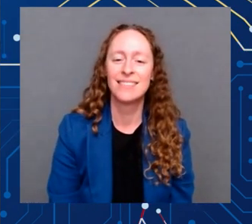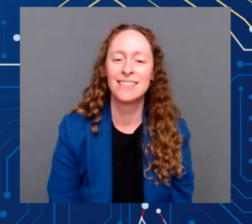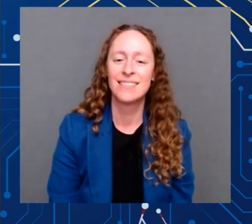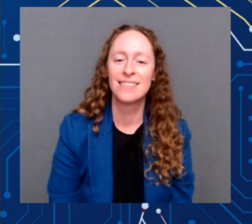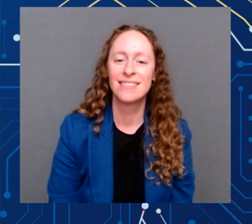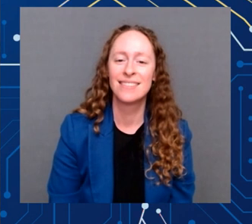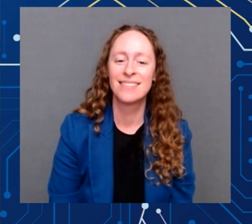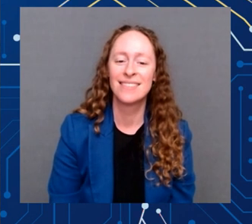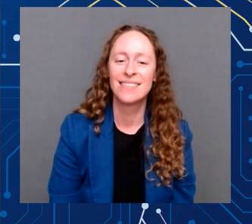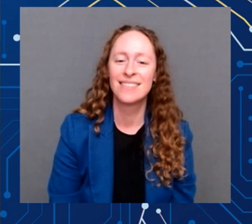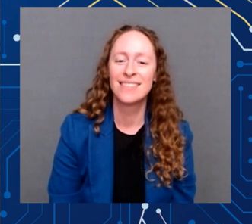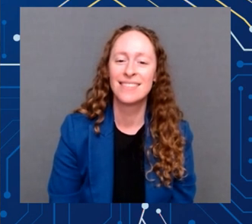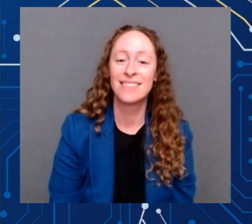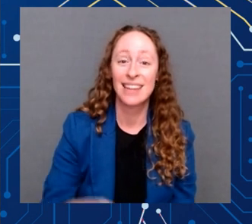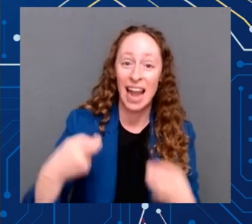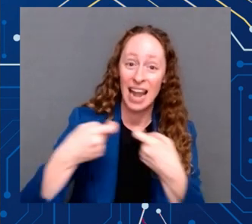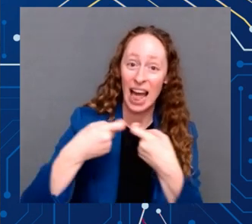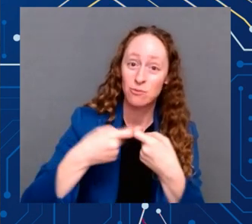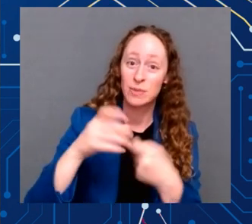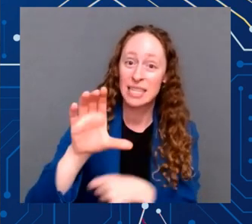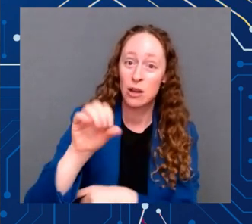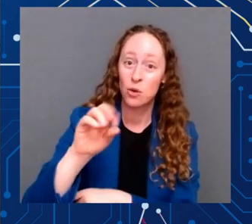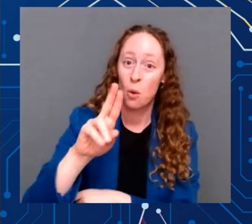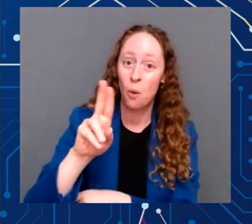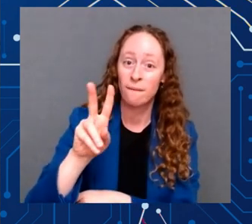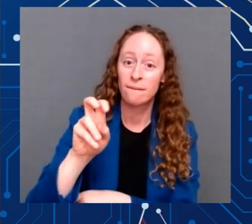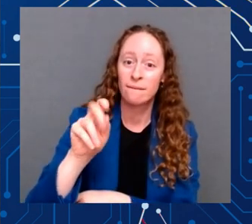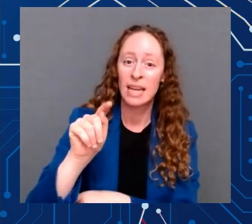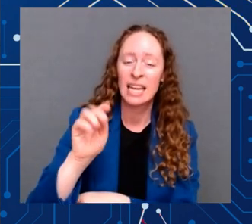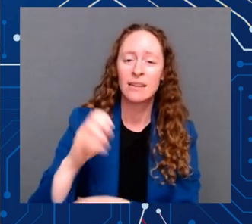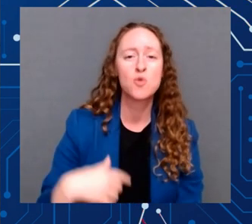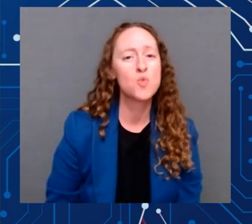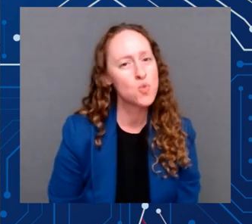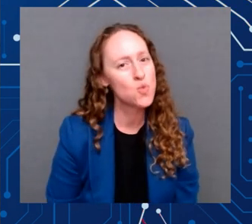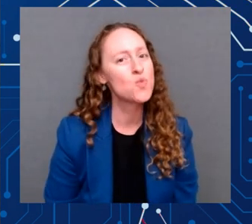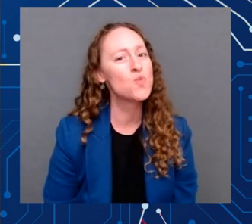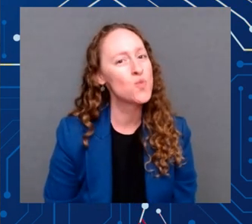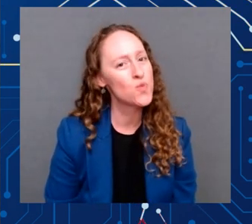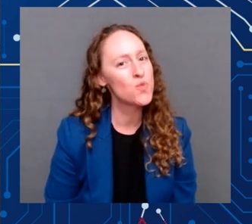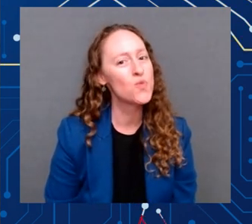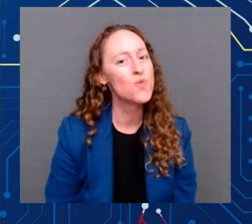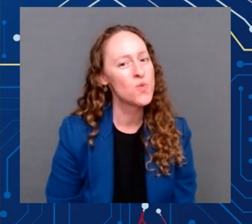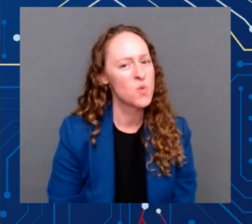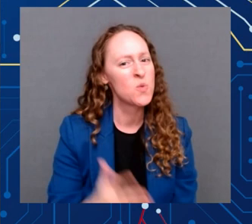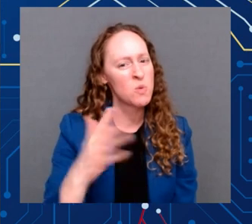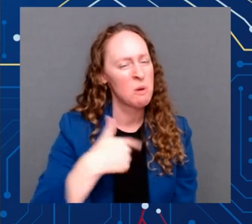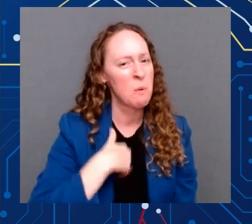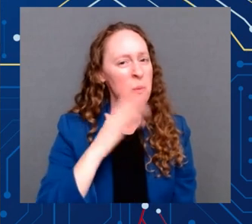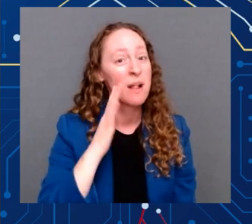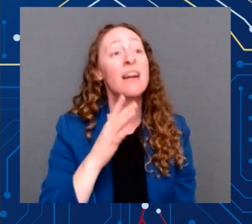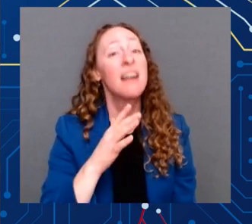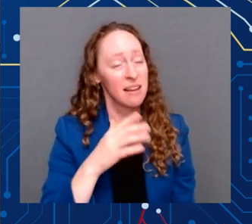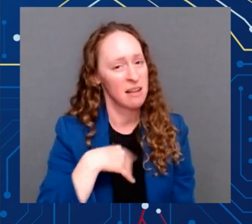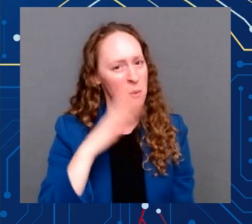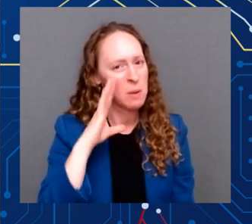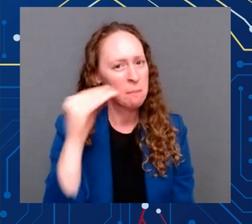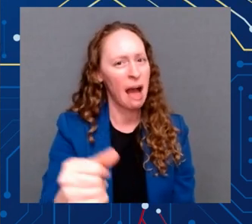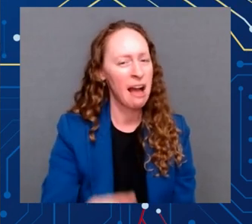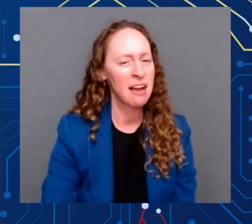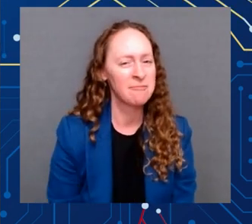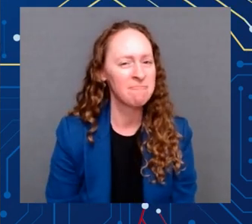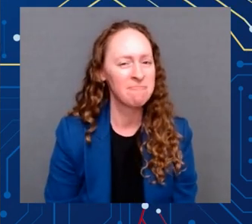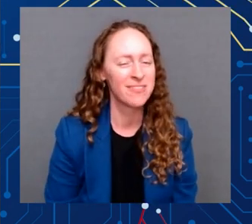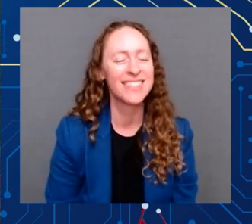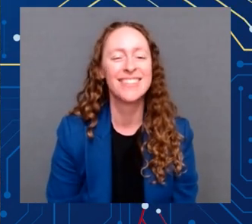at any rate, look, folks, Chuck, you've done a hell of a job. You really have. You really